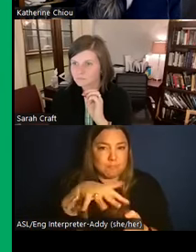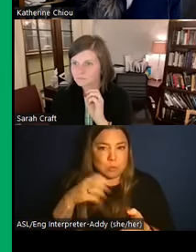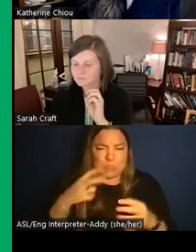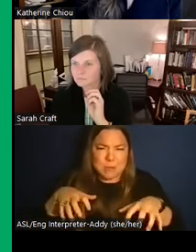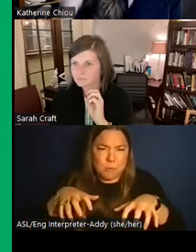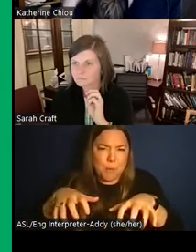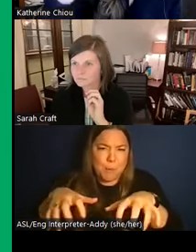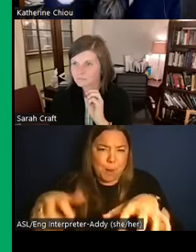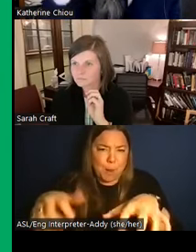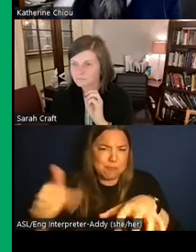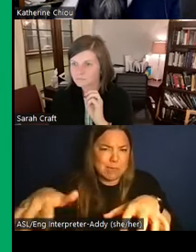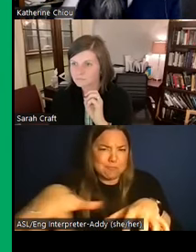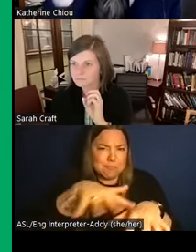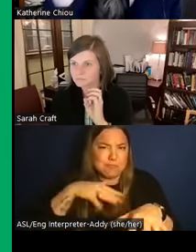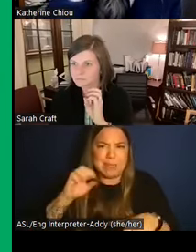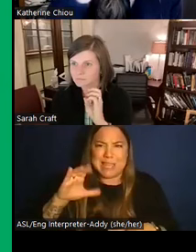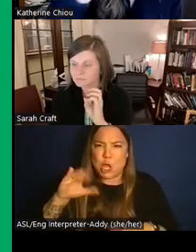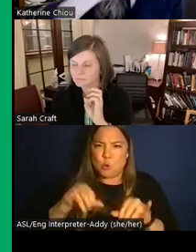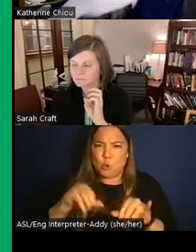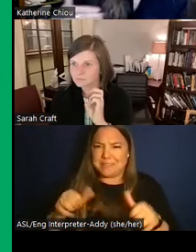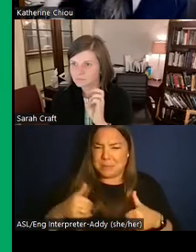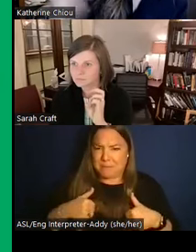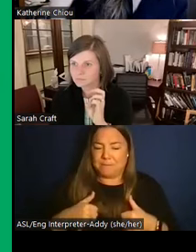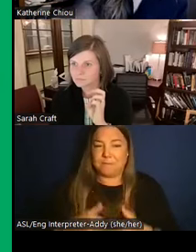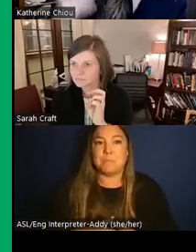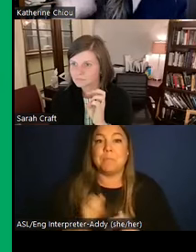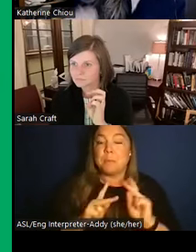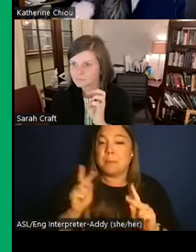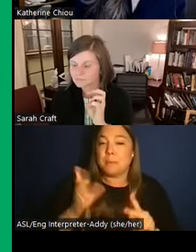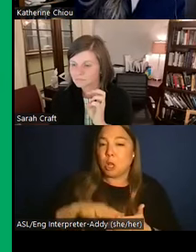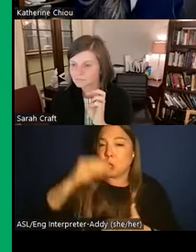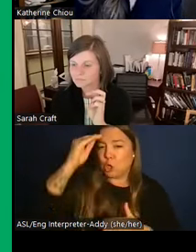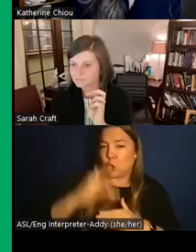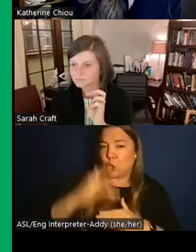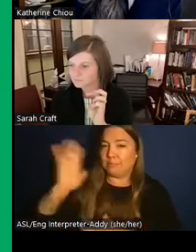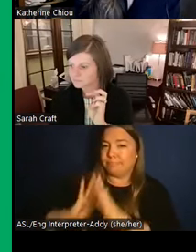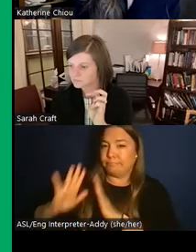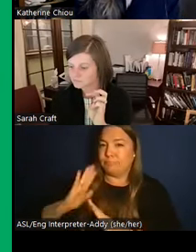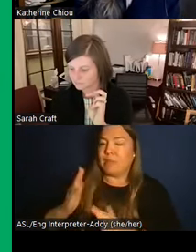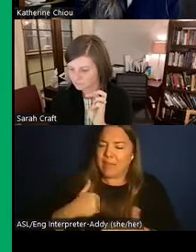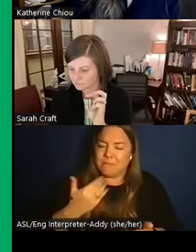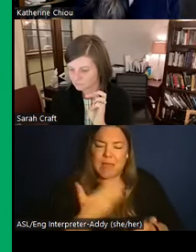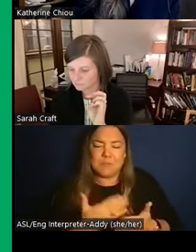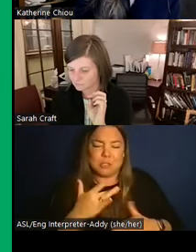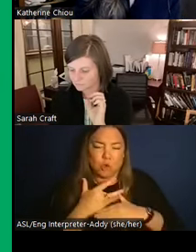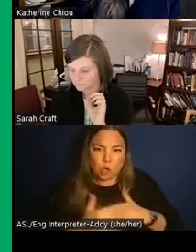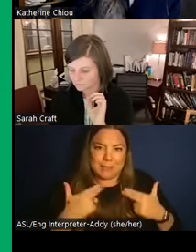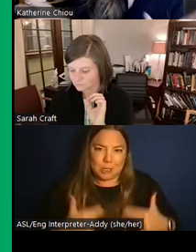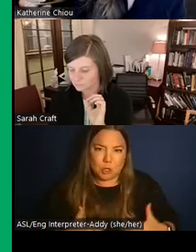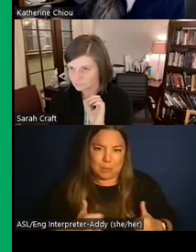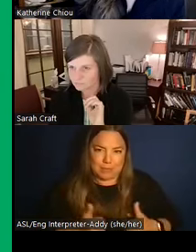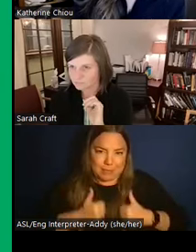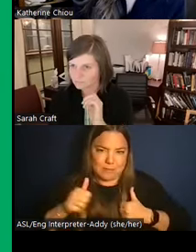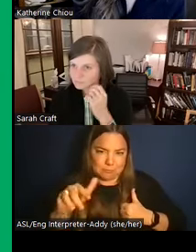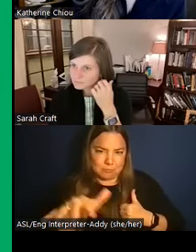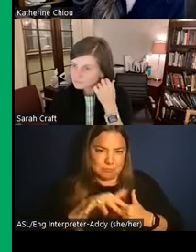emerge. And so what people kind of learned early on, and we have evidence of very early human occupation, this is an area where we have the